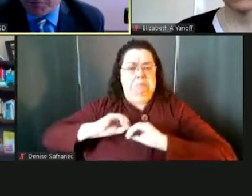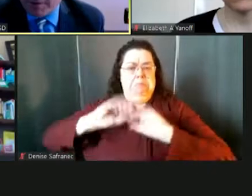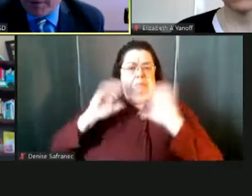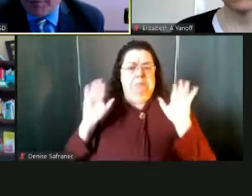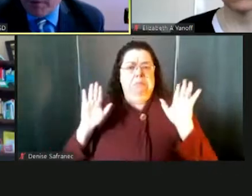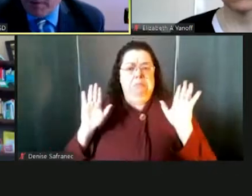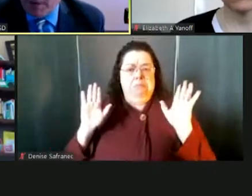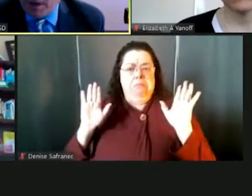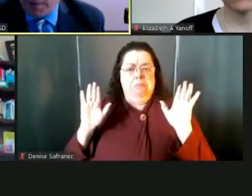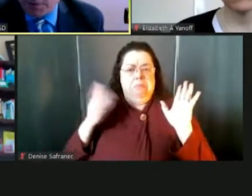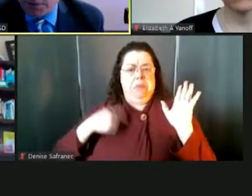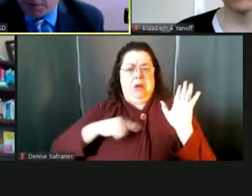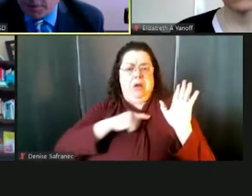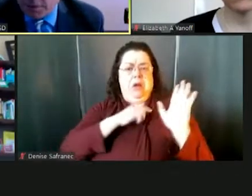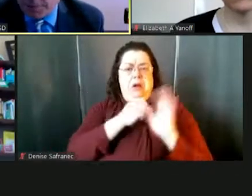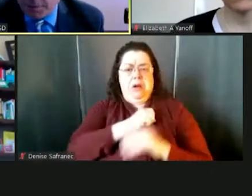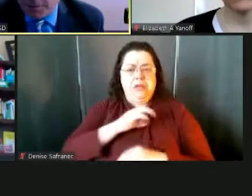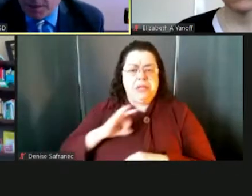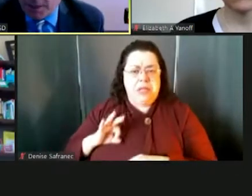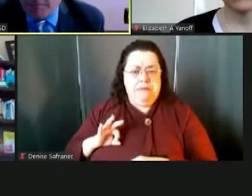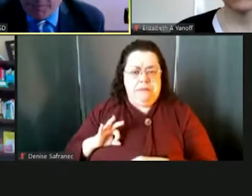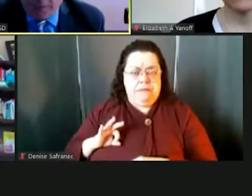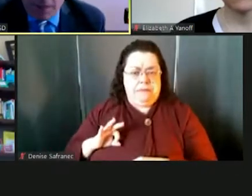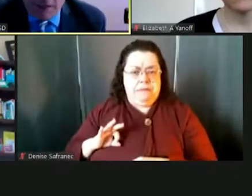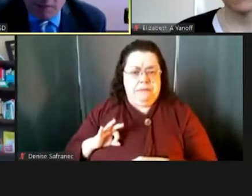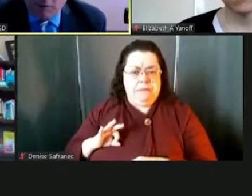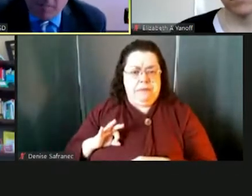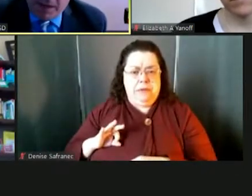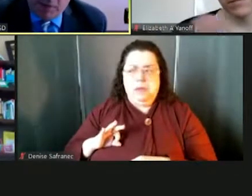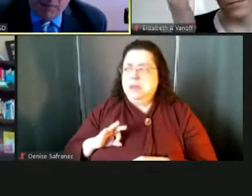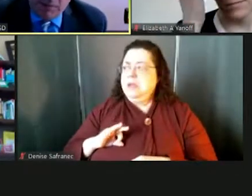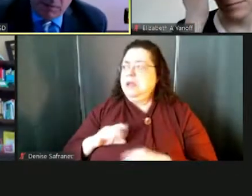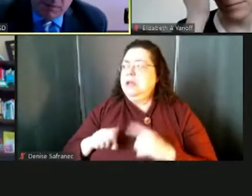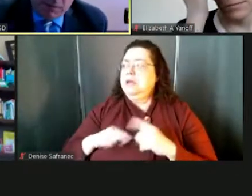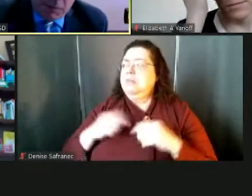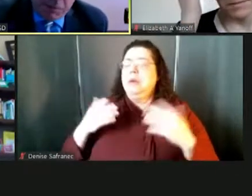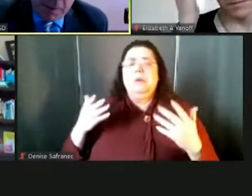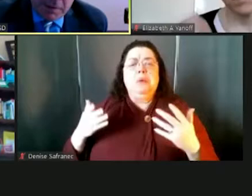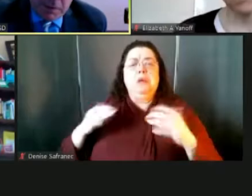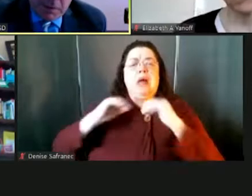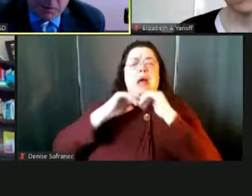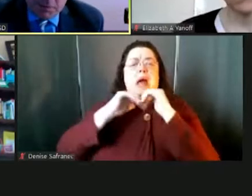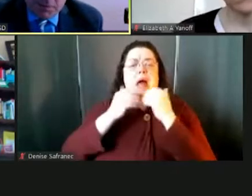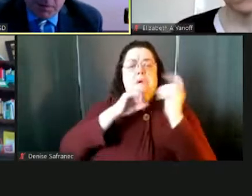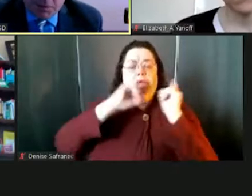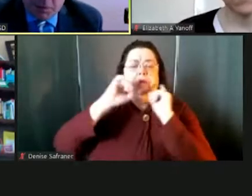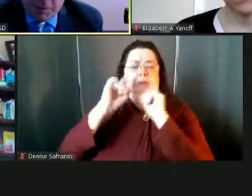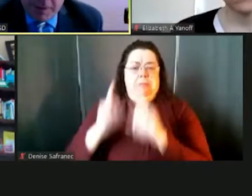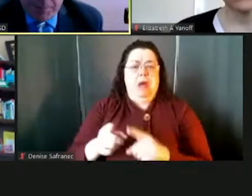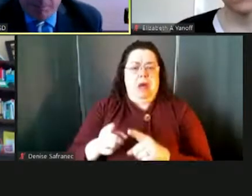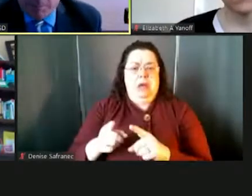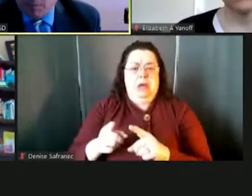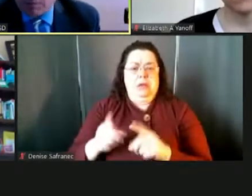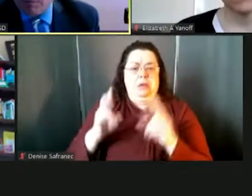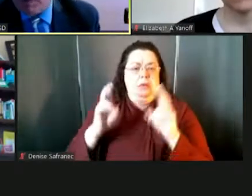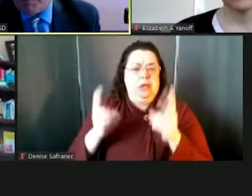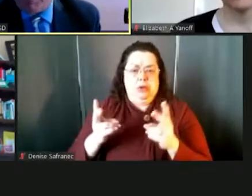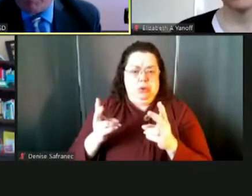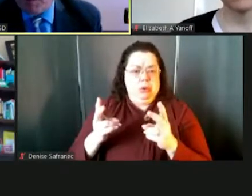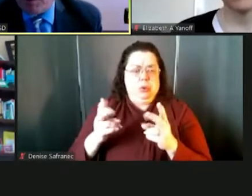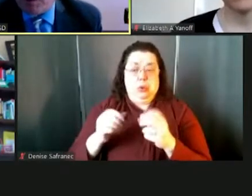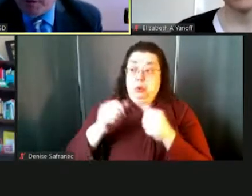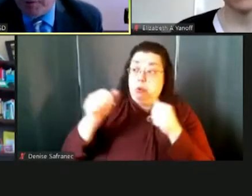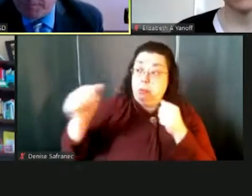administrative staff, our teachers and our support staff about how to go about responding to an issue, whether that be remote,